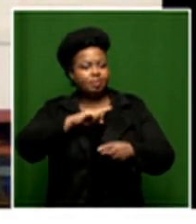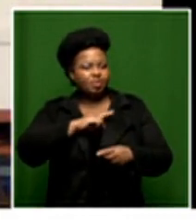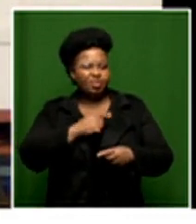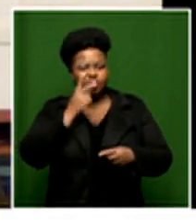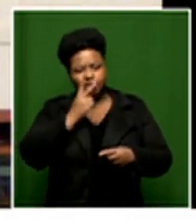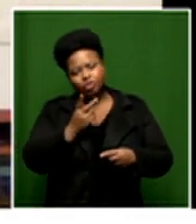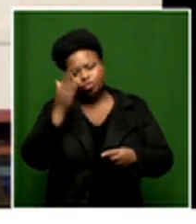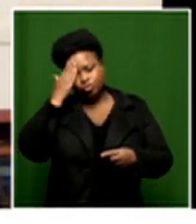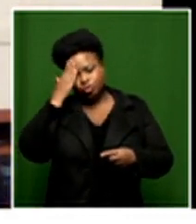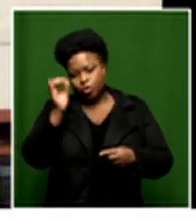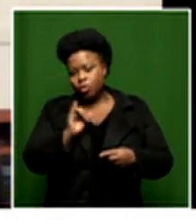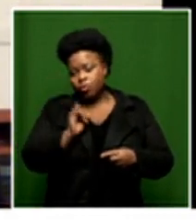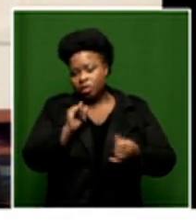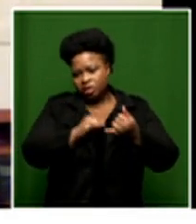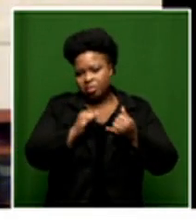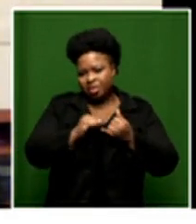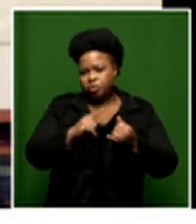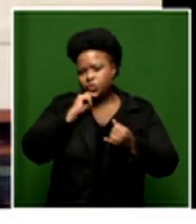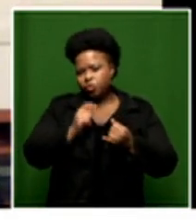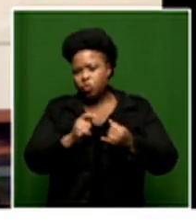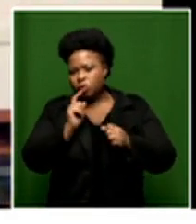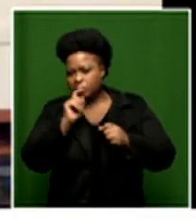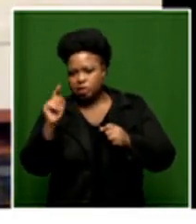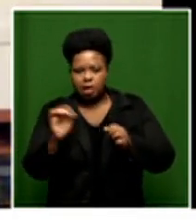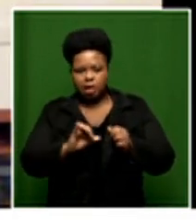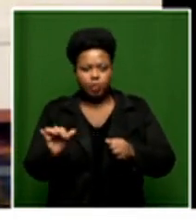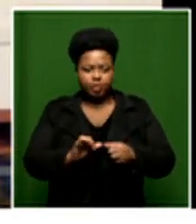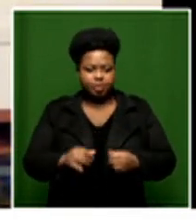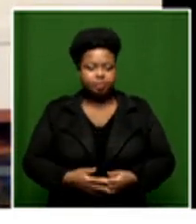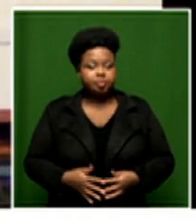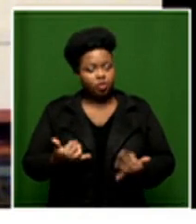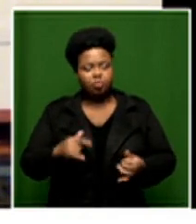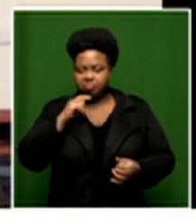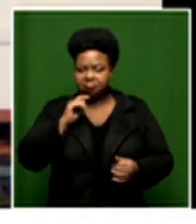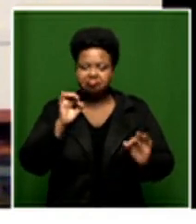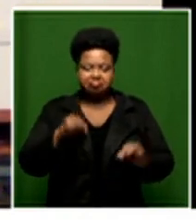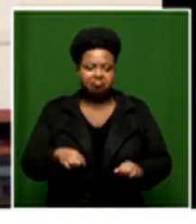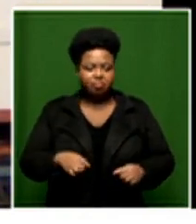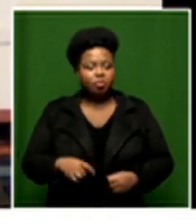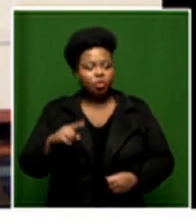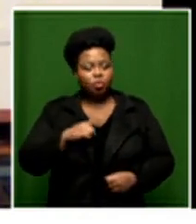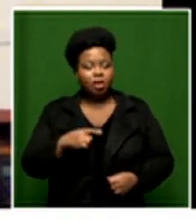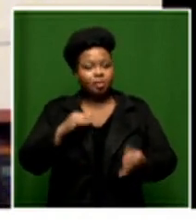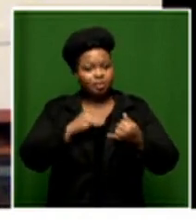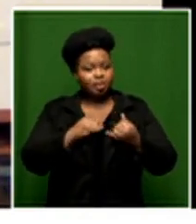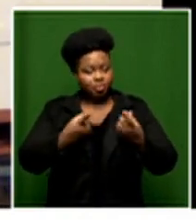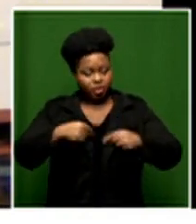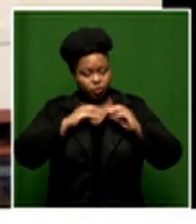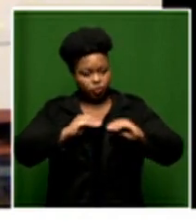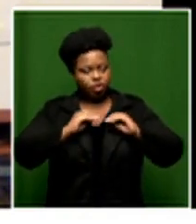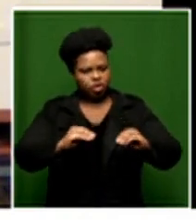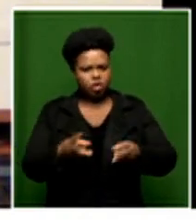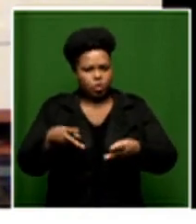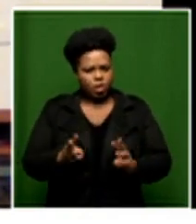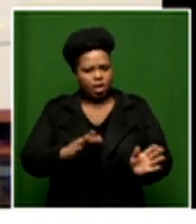knowing parts of subjects that are actually being computized right now and so absolutely the the the subjects that we're teaching and the manner in